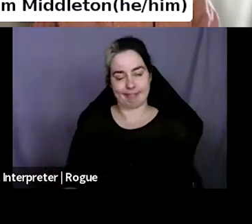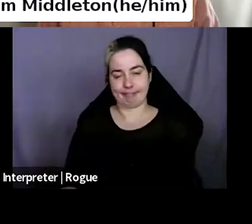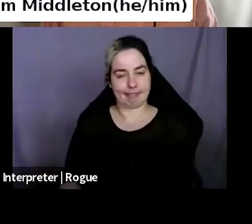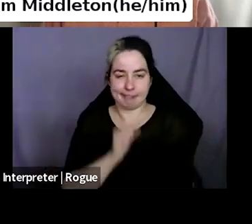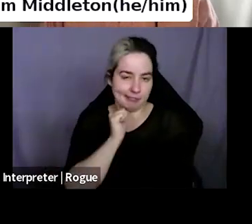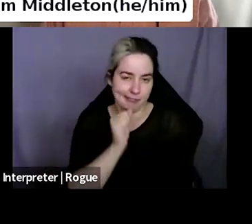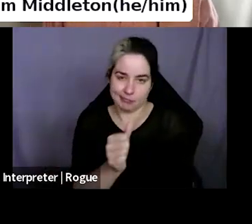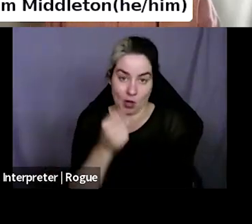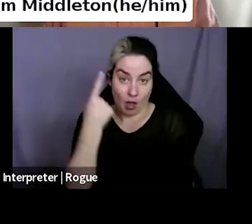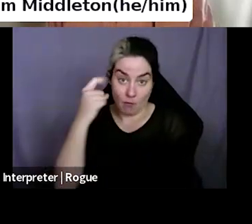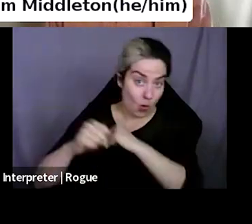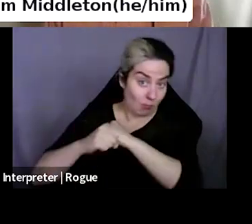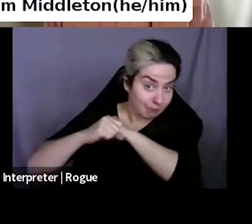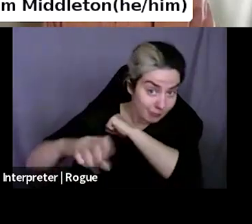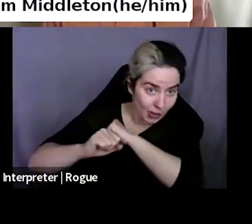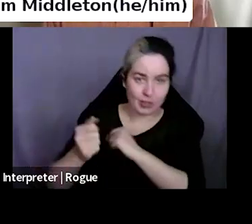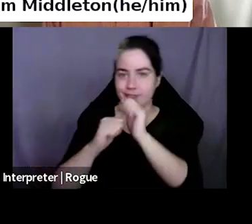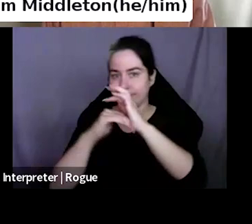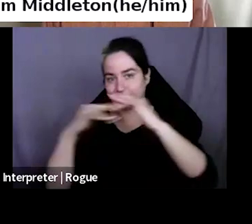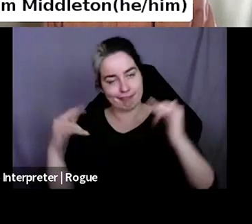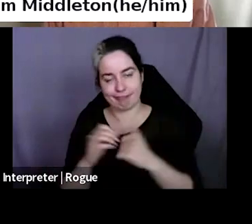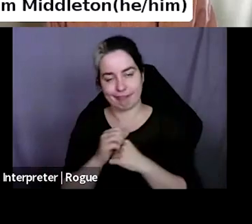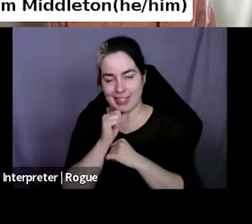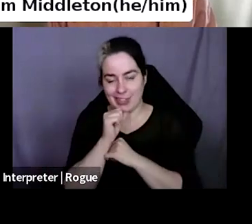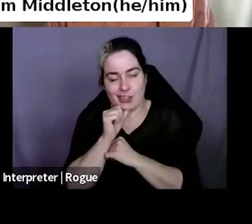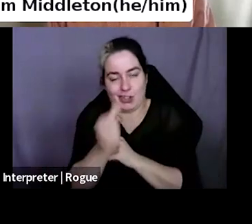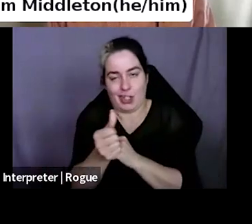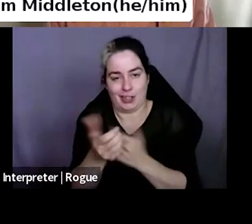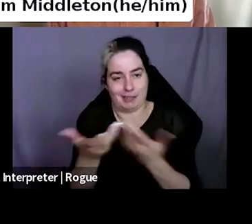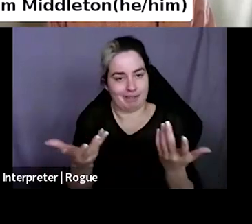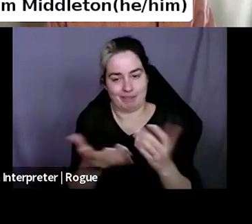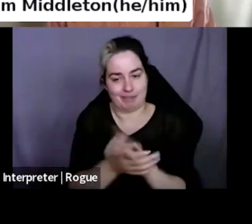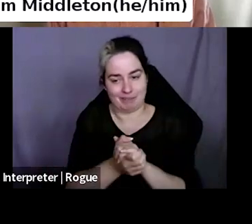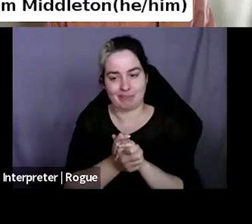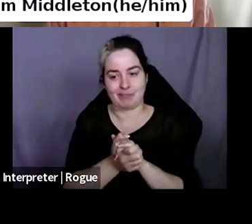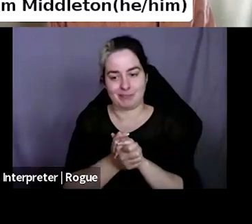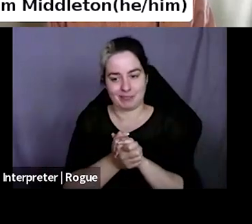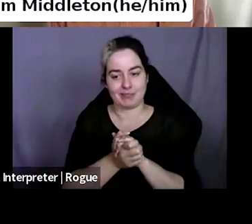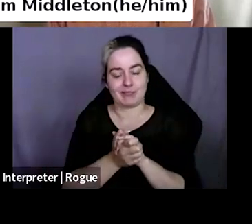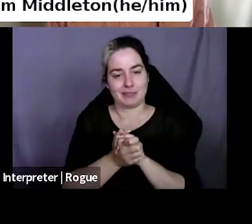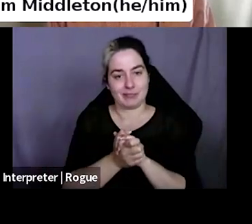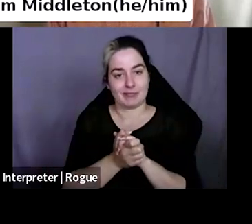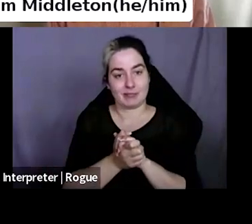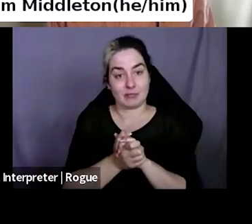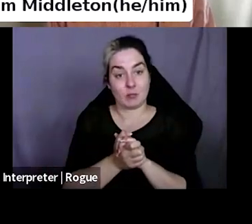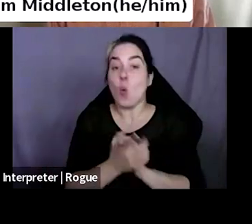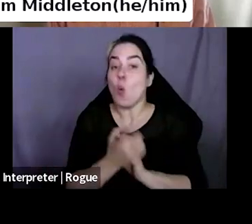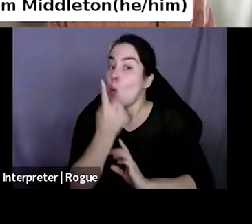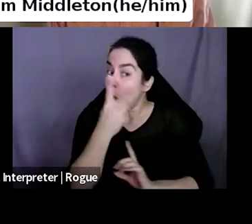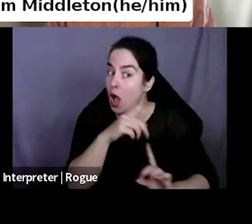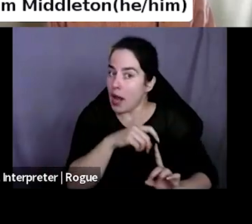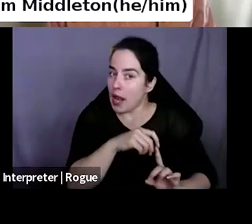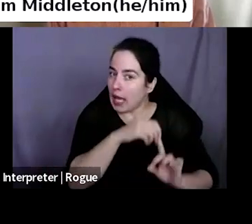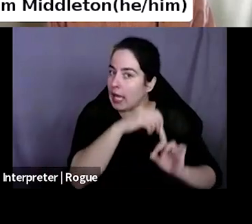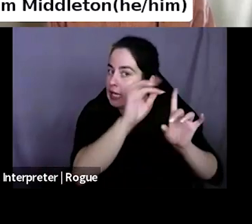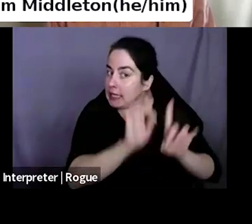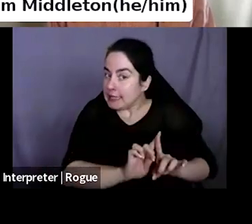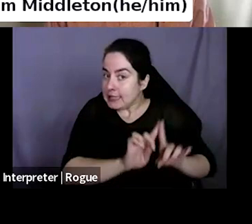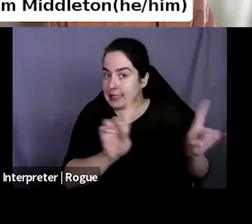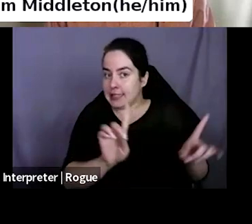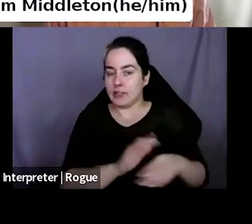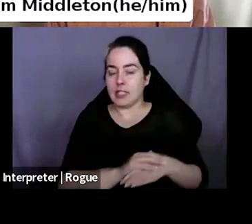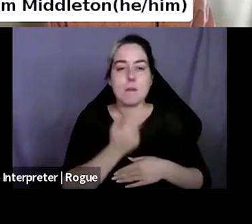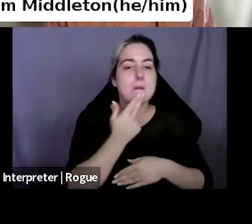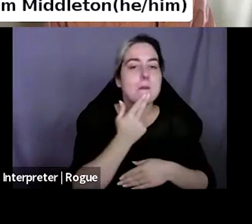marketing or diversification. Um, I think the exception to that being small indie Canadian